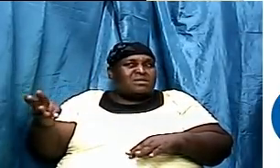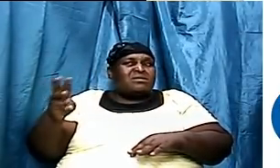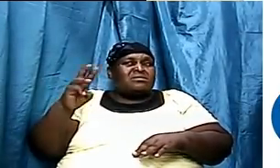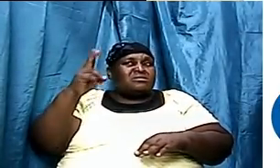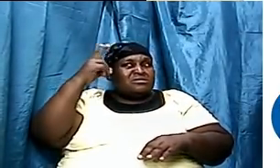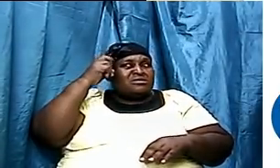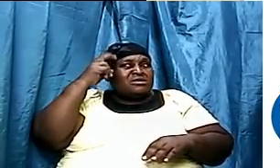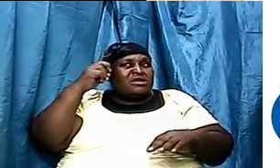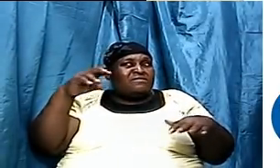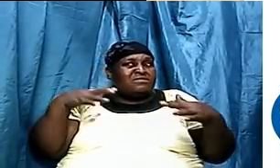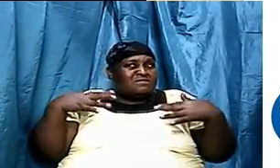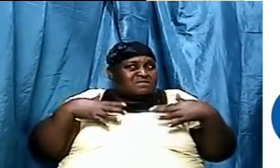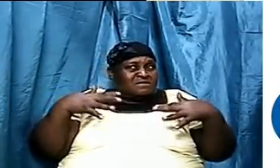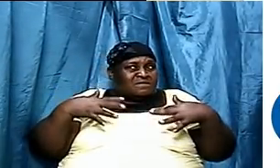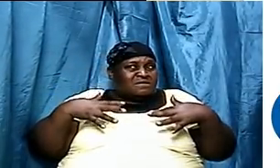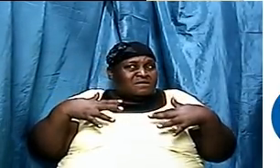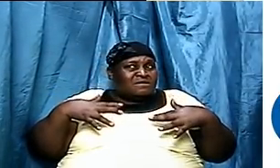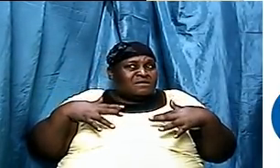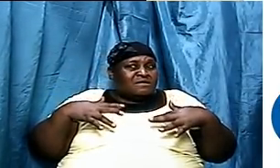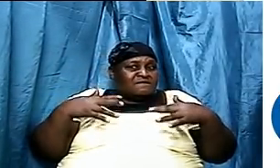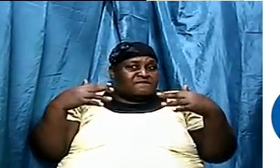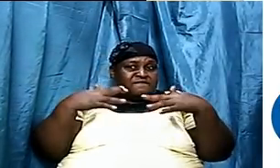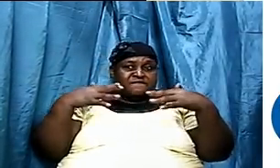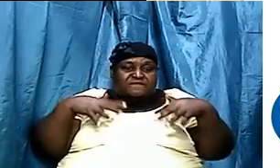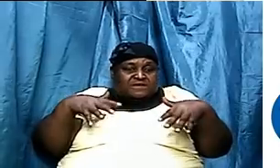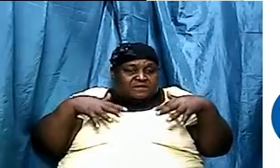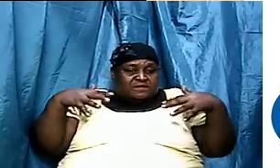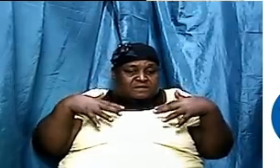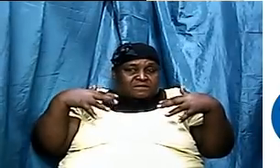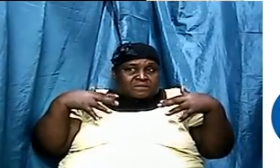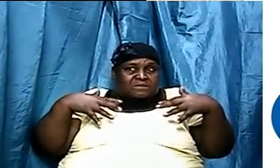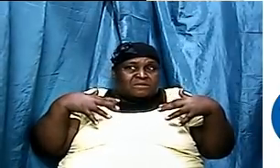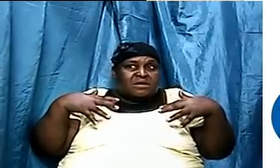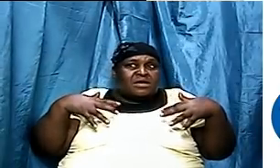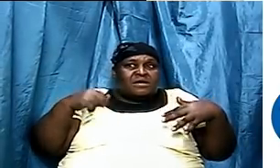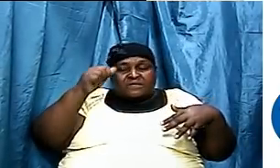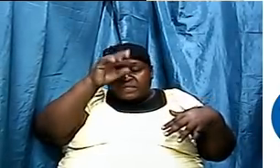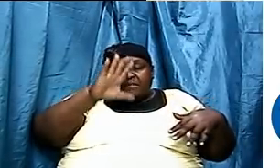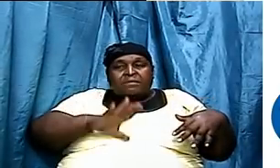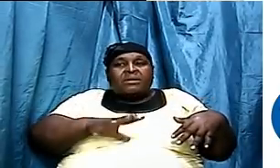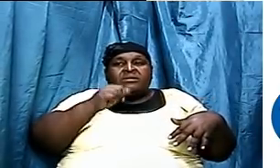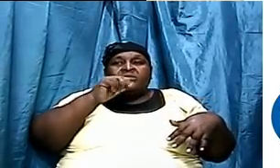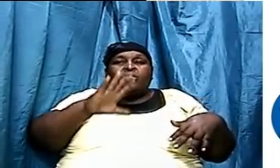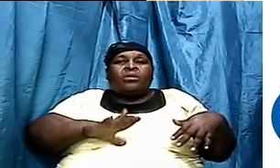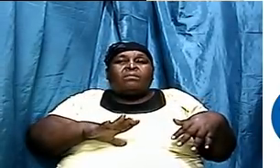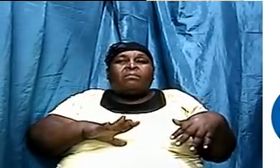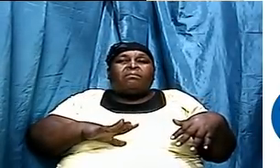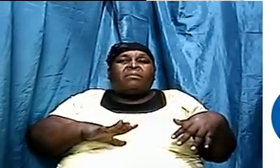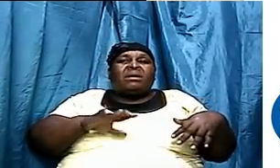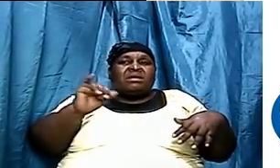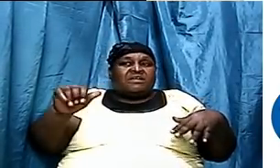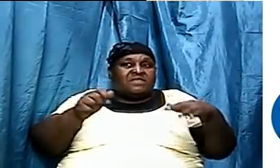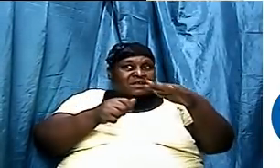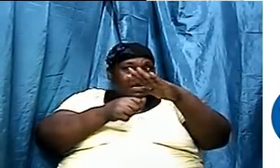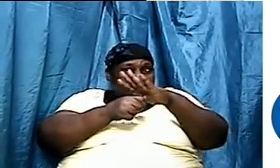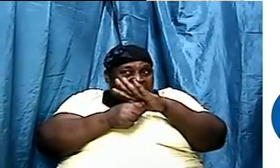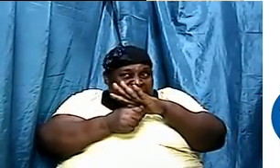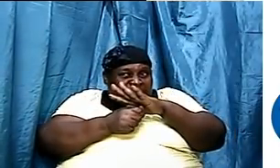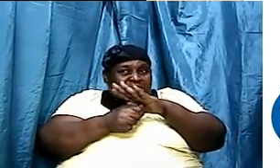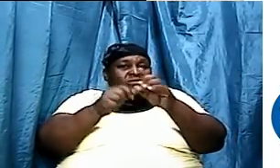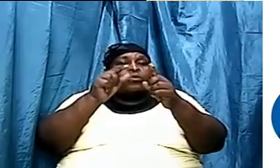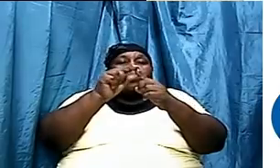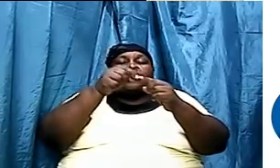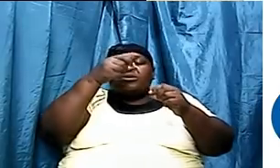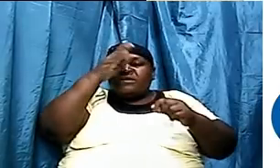fears the man or the woman who hides themselves in the word. Somebody who hides the word of God in their heart.